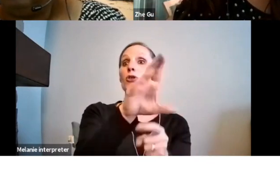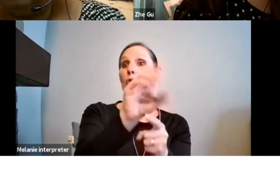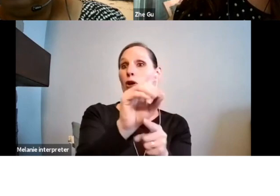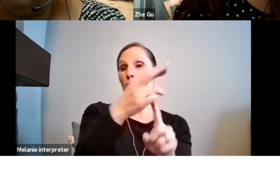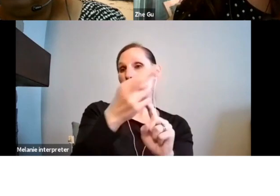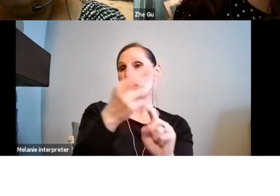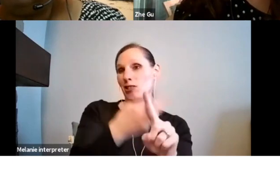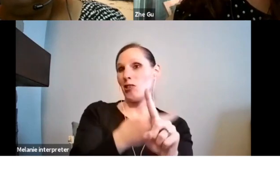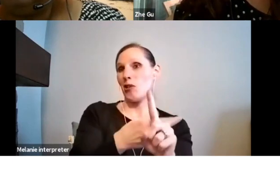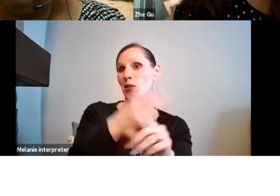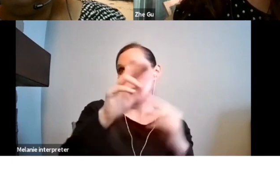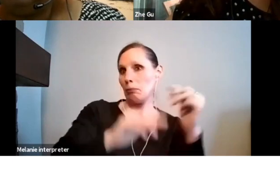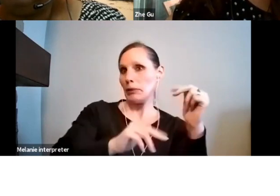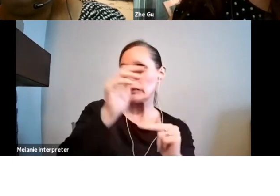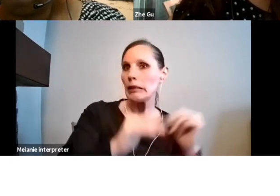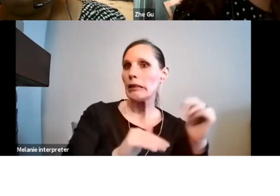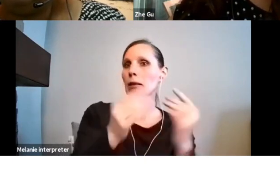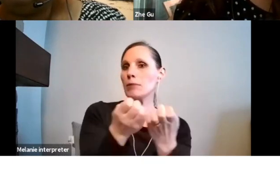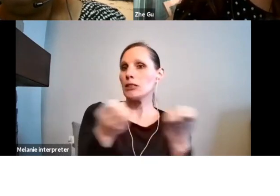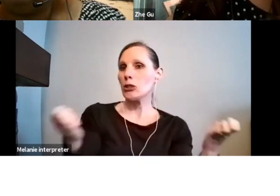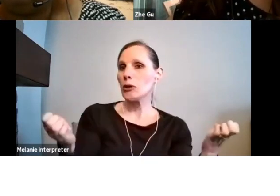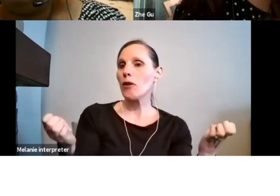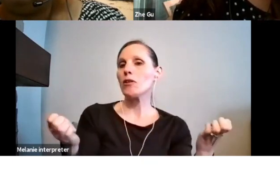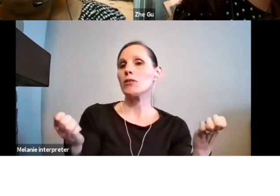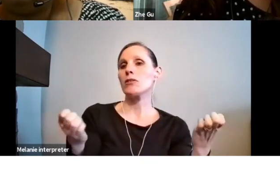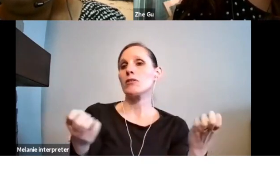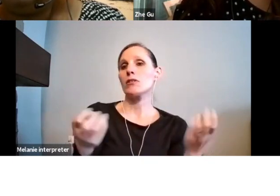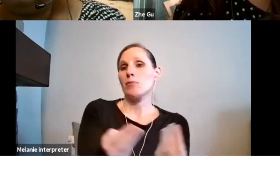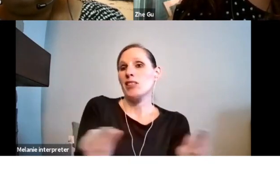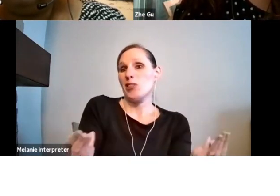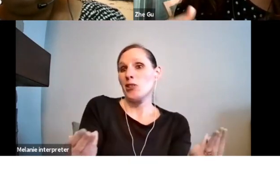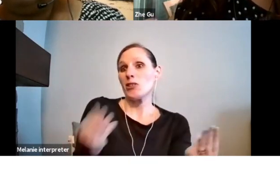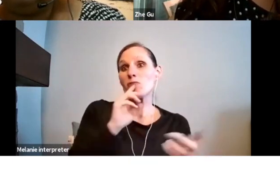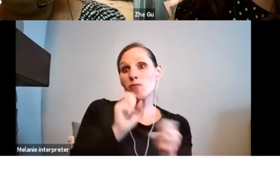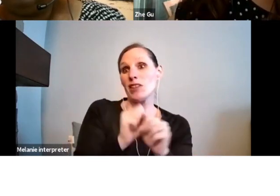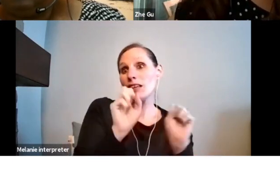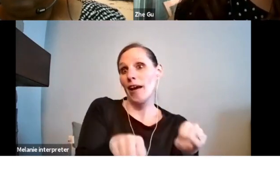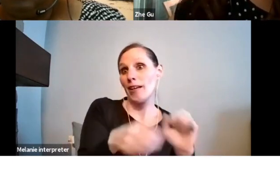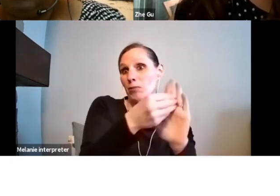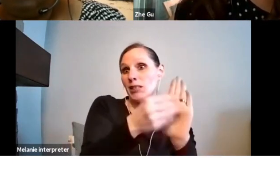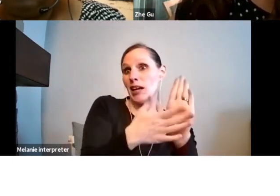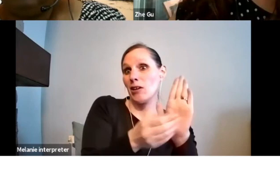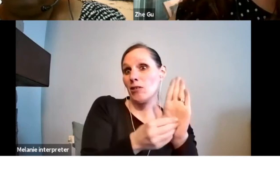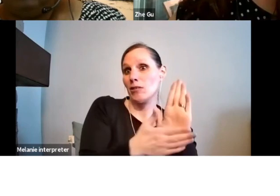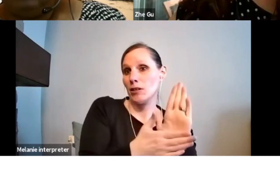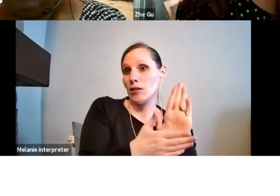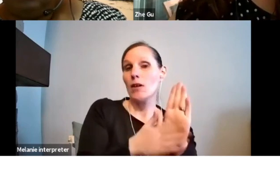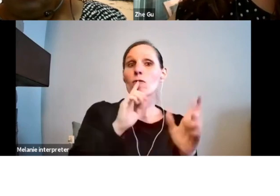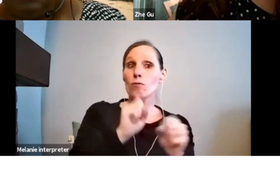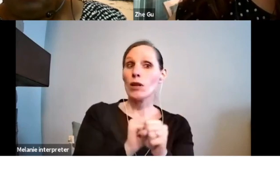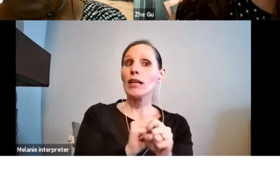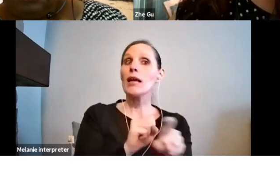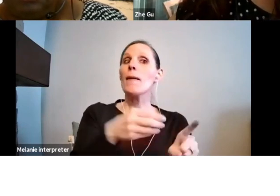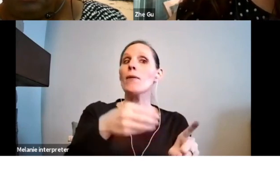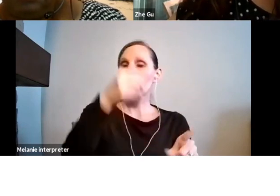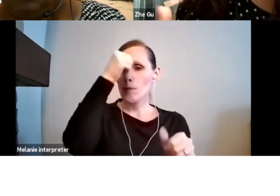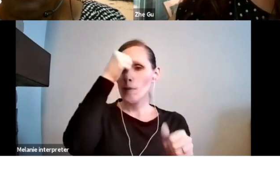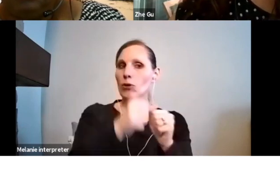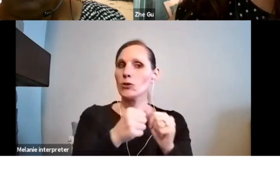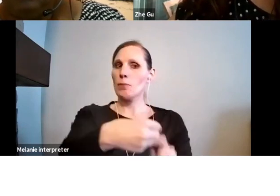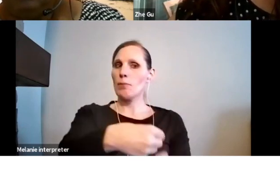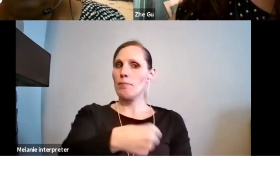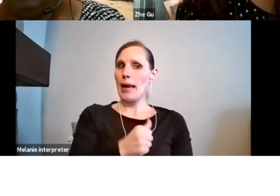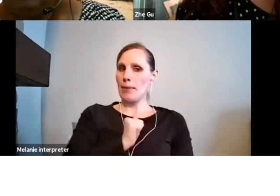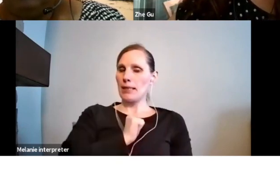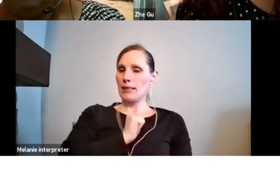materials and supplies, um, artist fee to yourself for your time to make the work. Um, those are